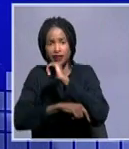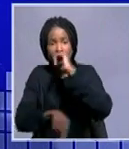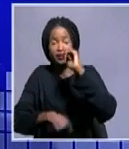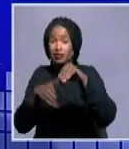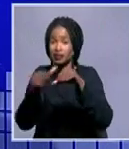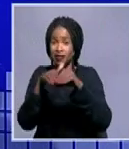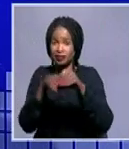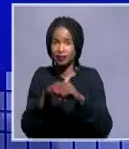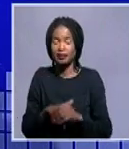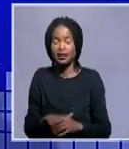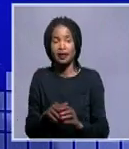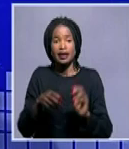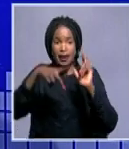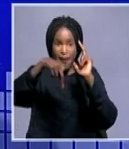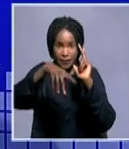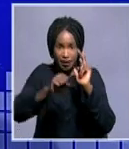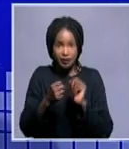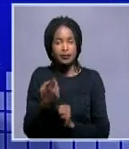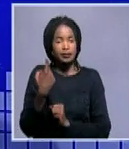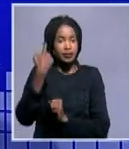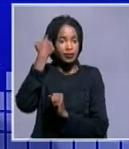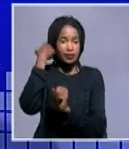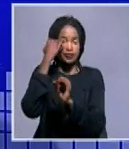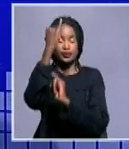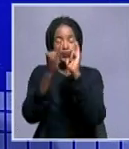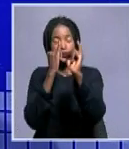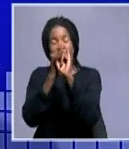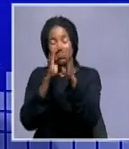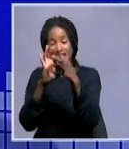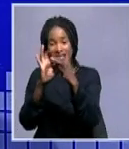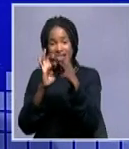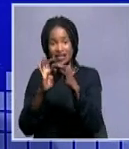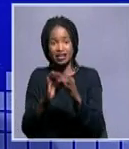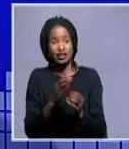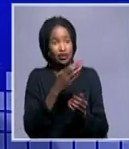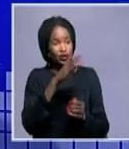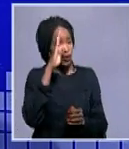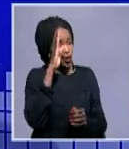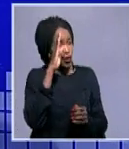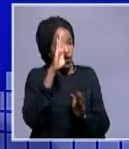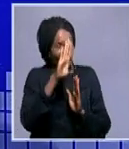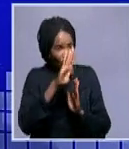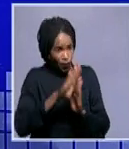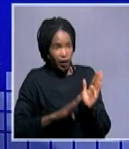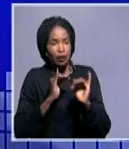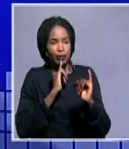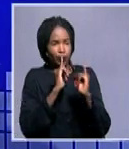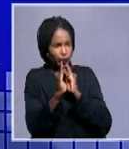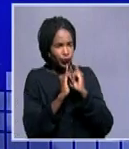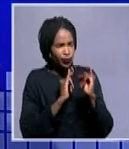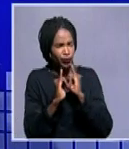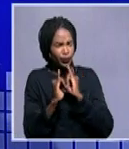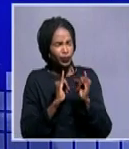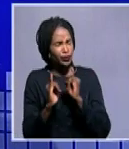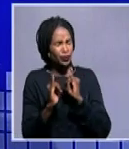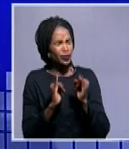in studio is the permanent secretary in the Ministry of International Relations and Cooperation Salma Ashpala Mousavi to explain